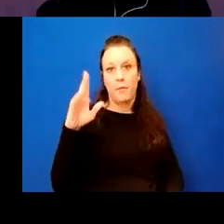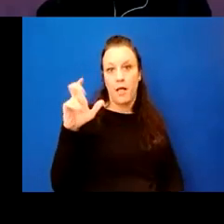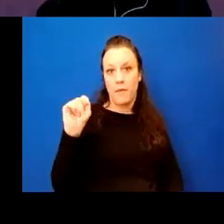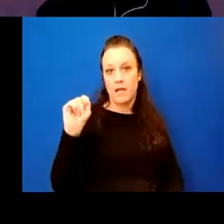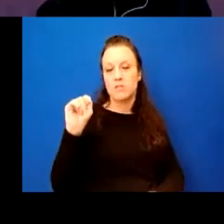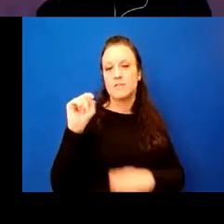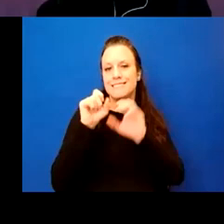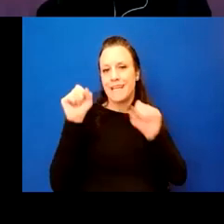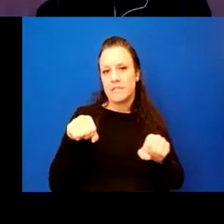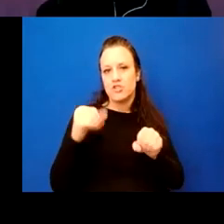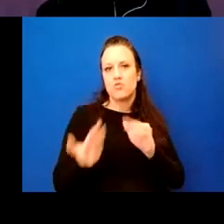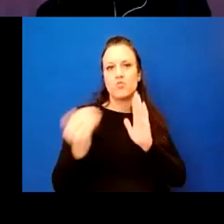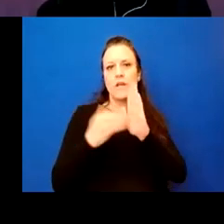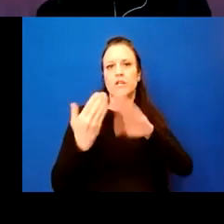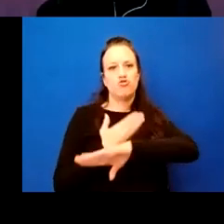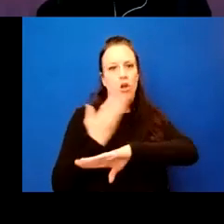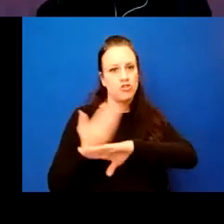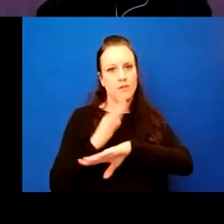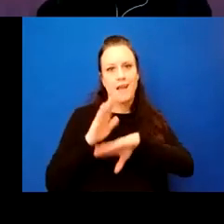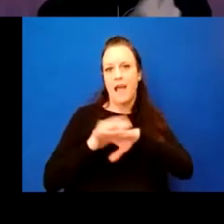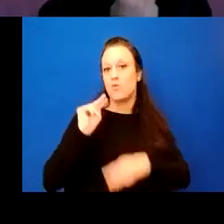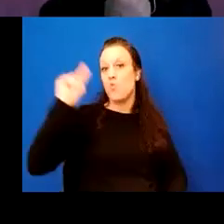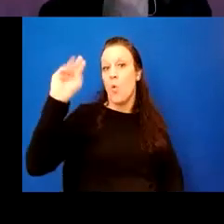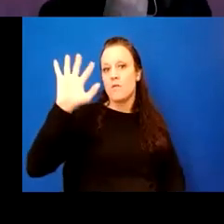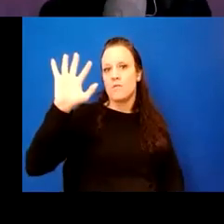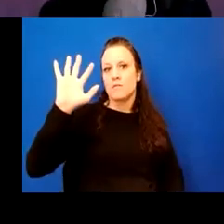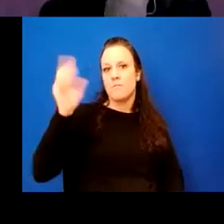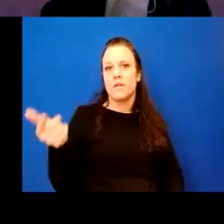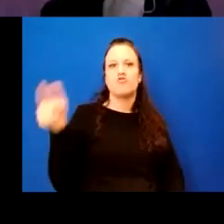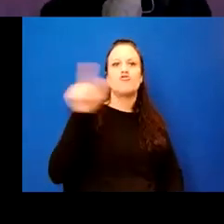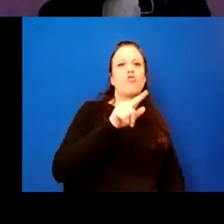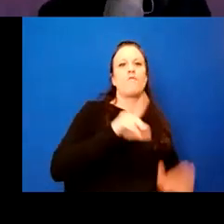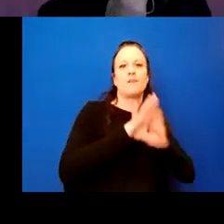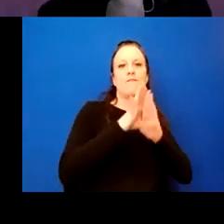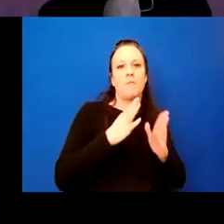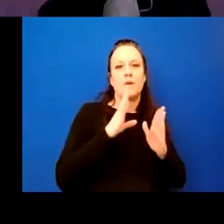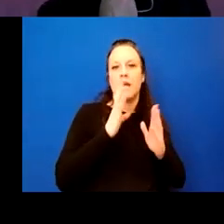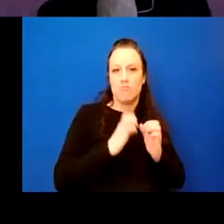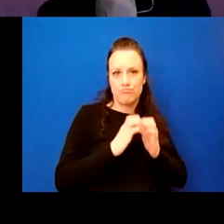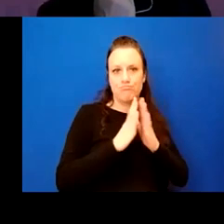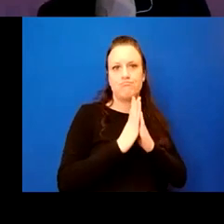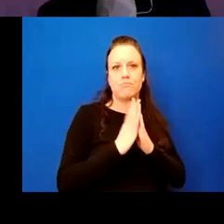reconstruction and on north, be turned over to developers and be rebuilt?